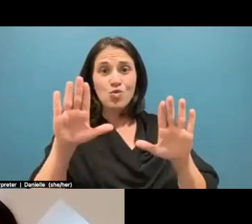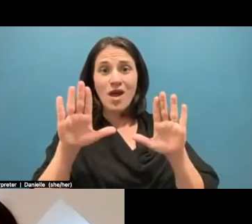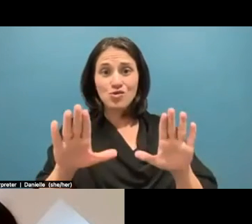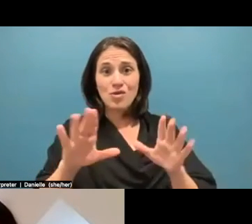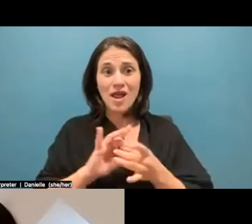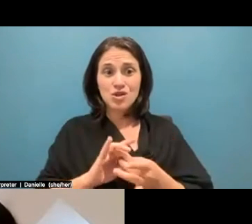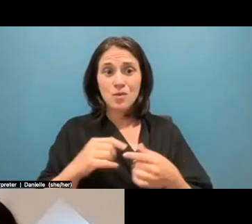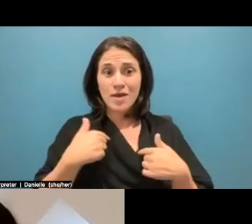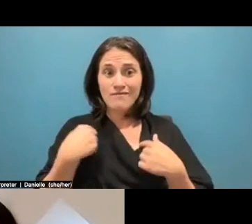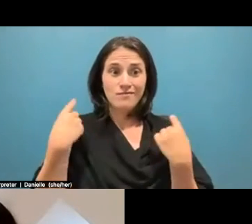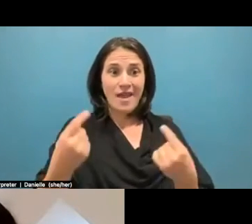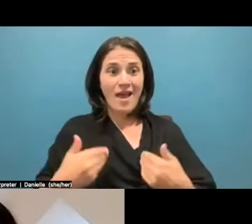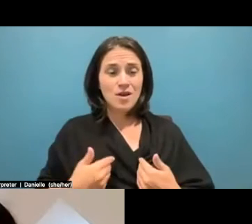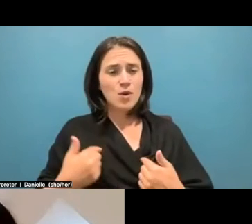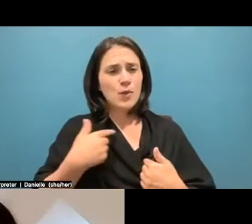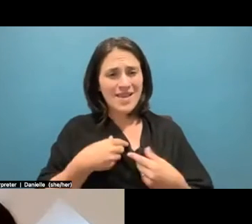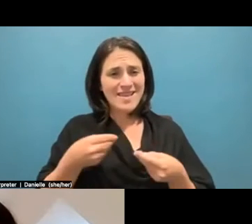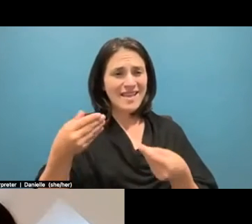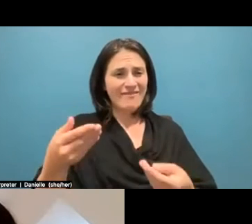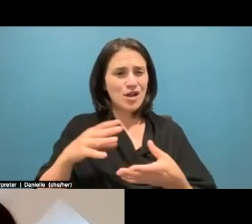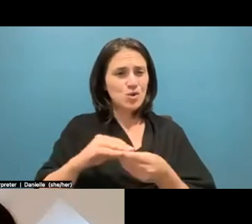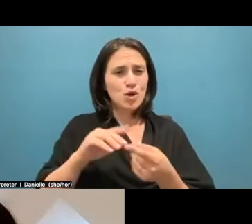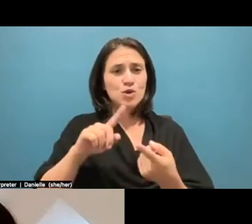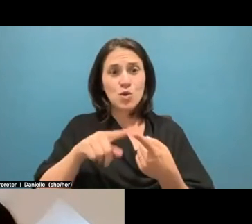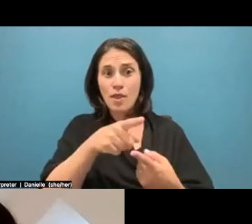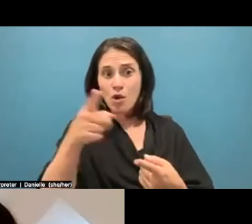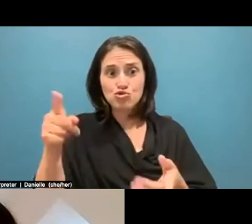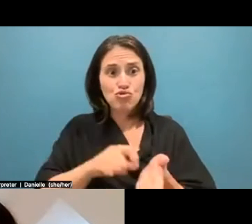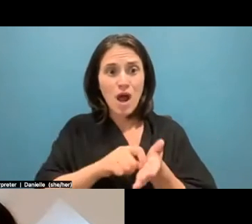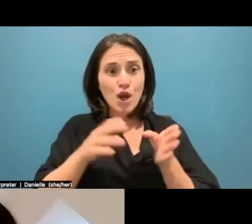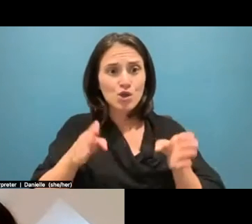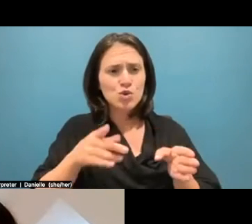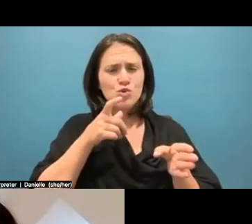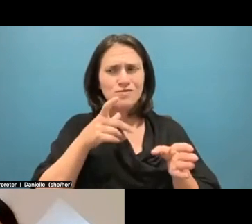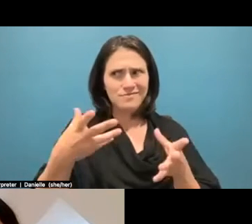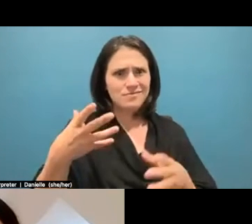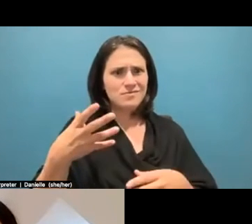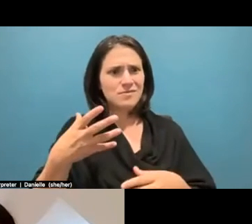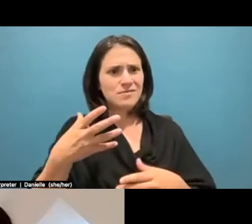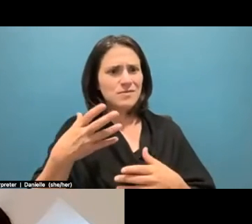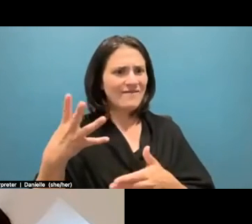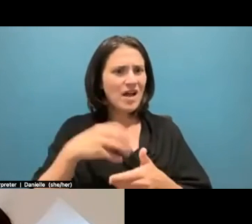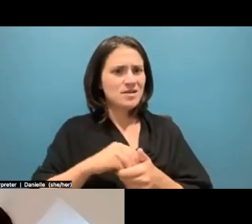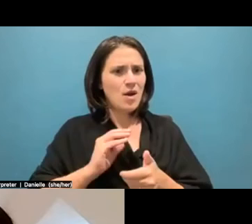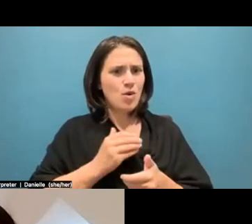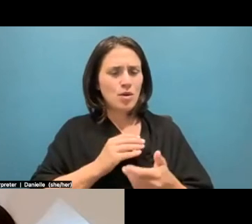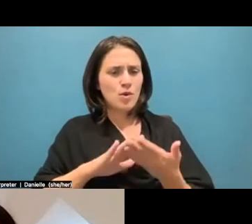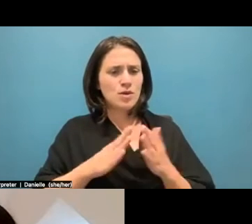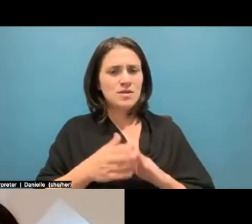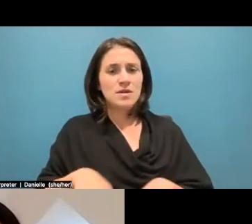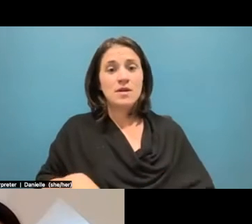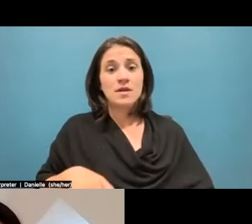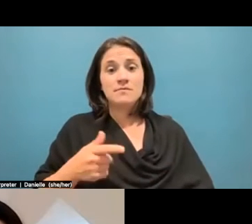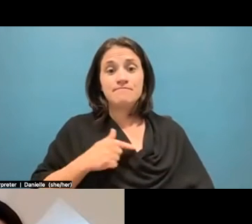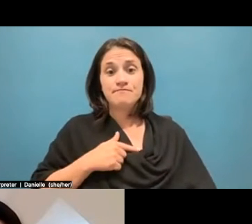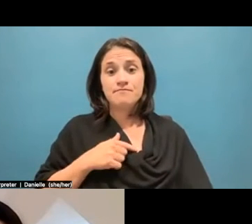We'd rather feed our stories to those folks, uh, to then go out and be extracted. Yeah. mean, like, and, riffing off